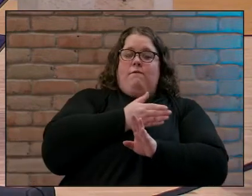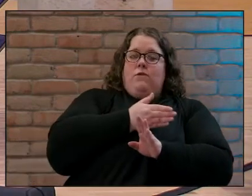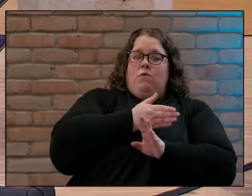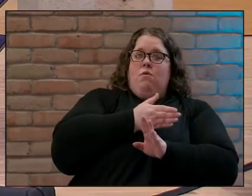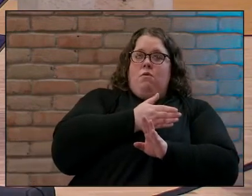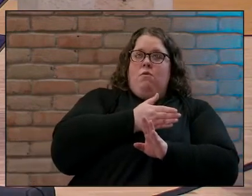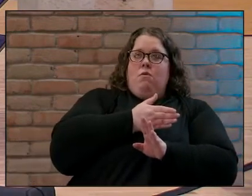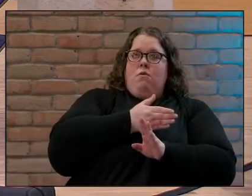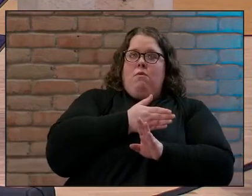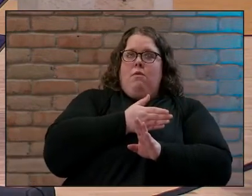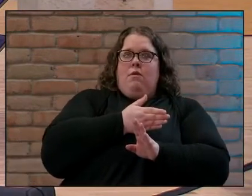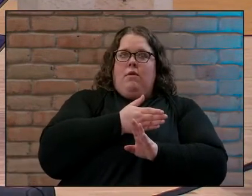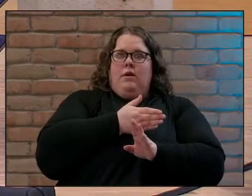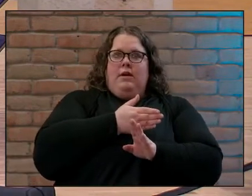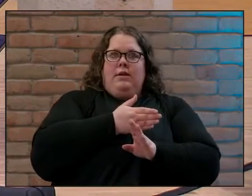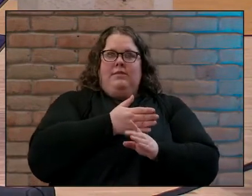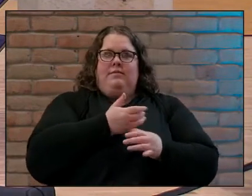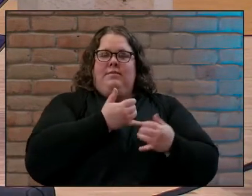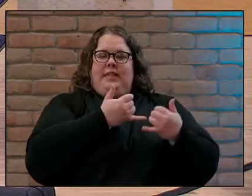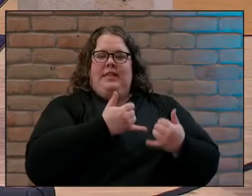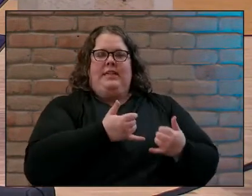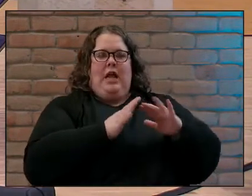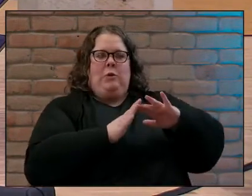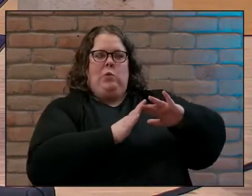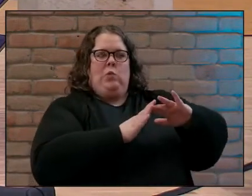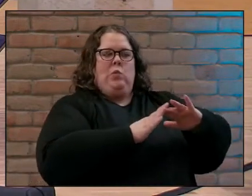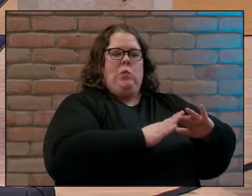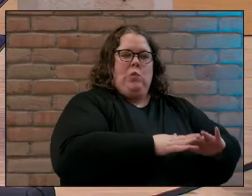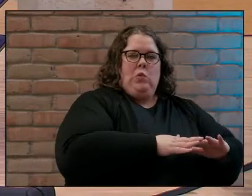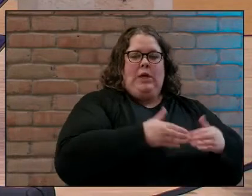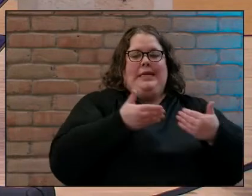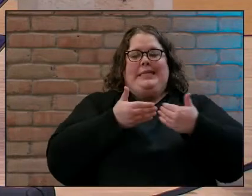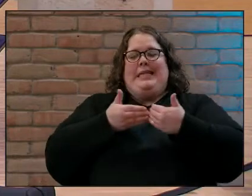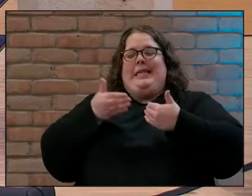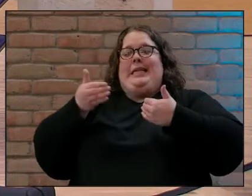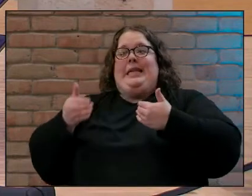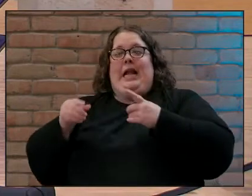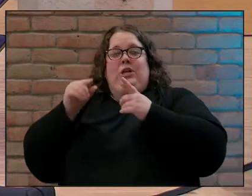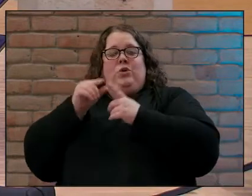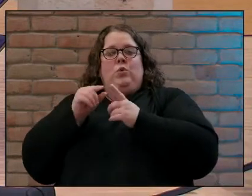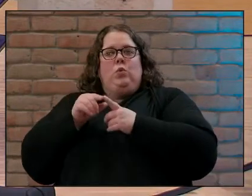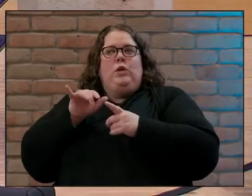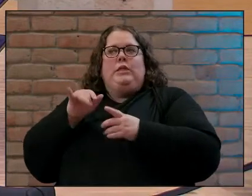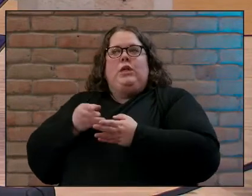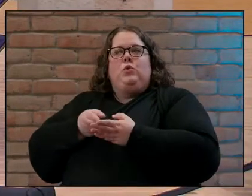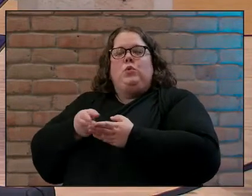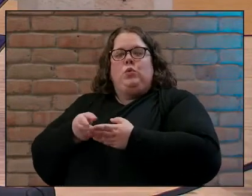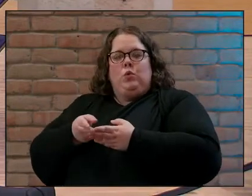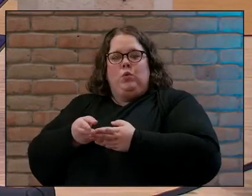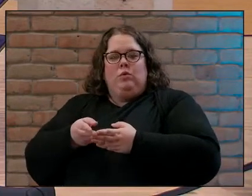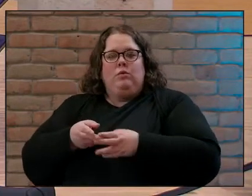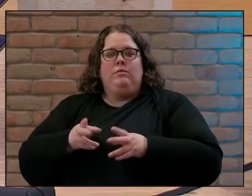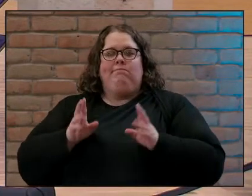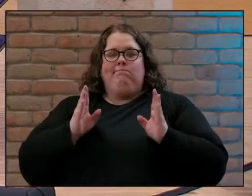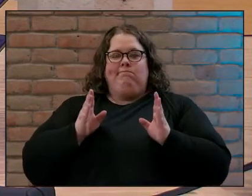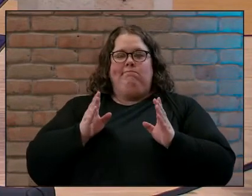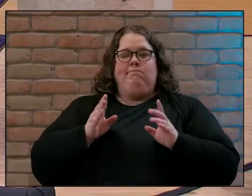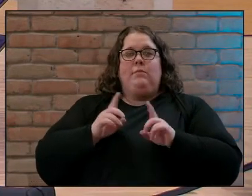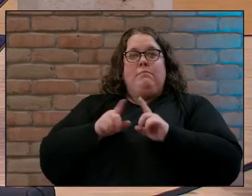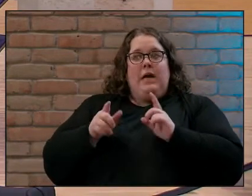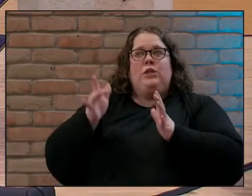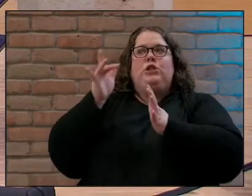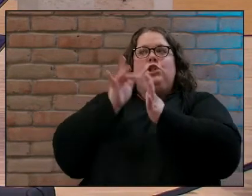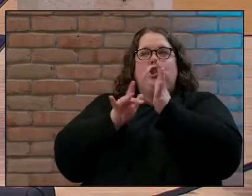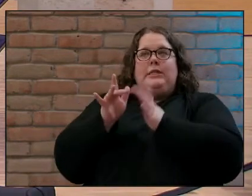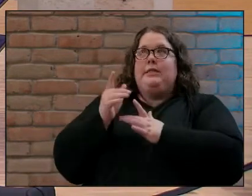because whatever is going to come next is the real truth but Jesus came to seek and